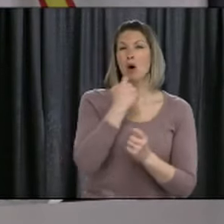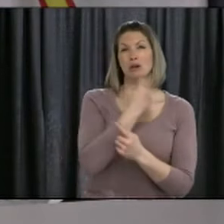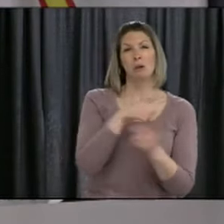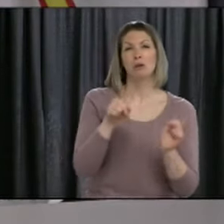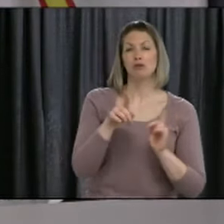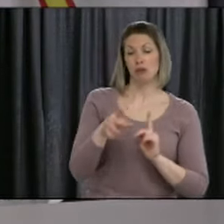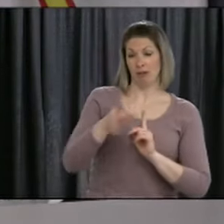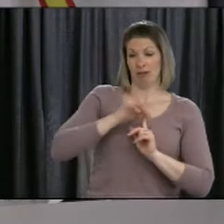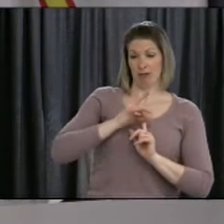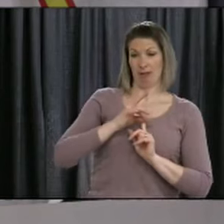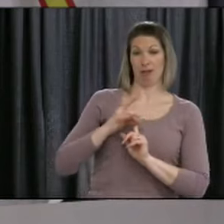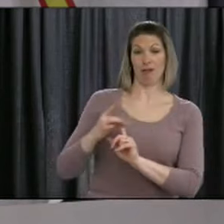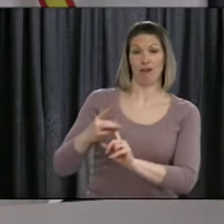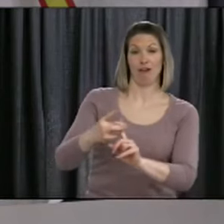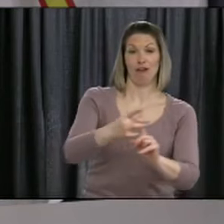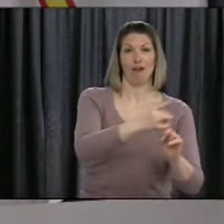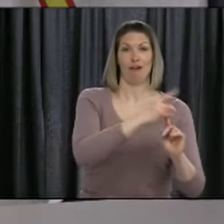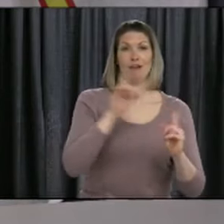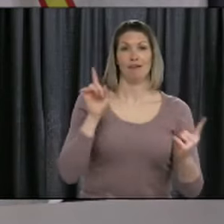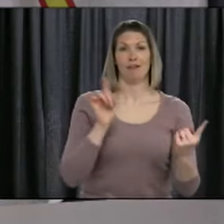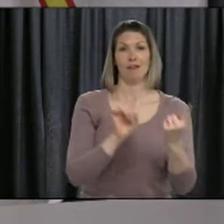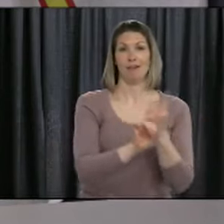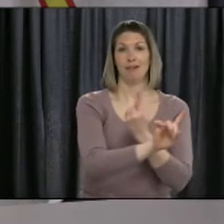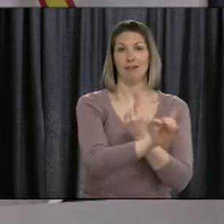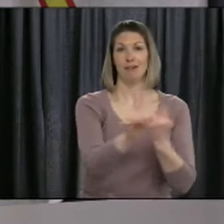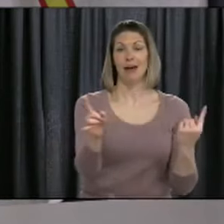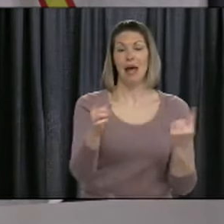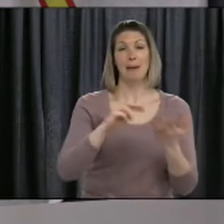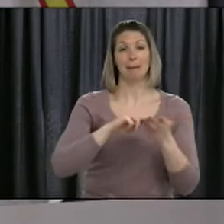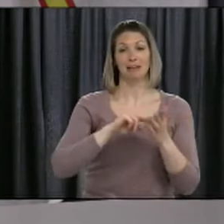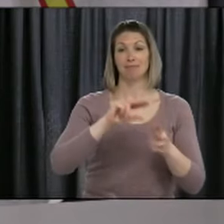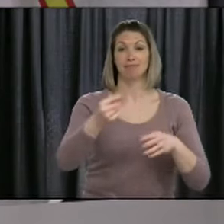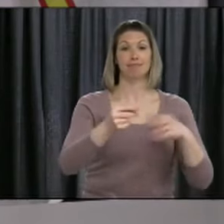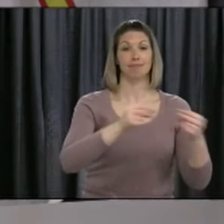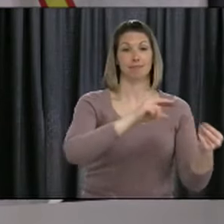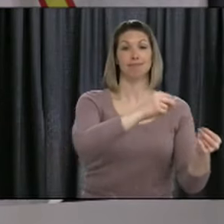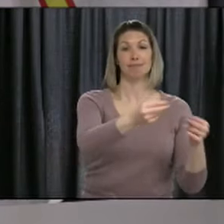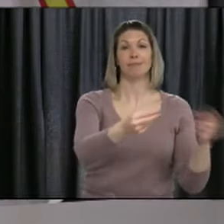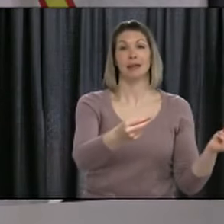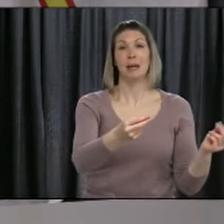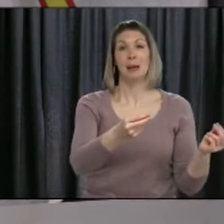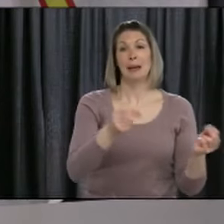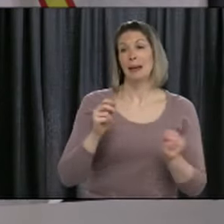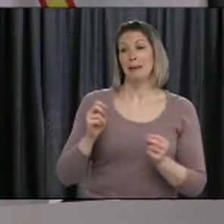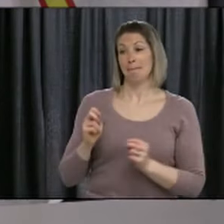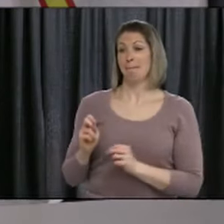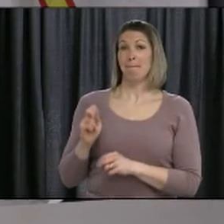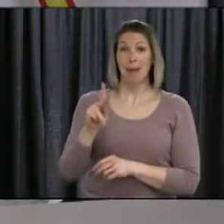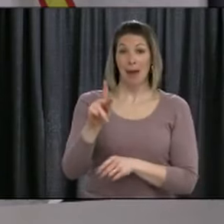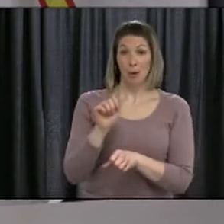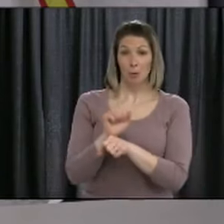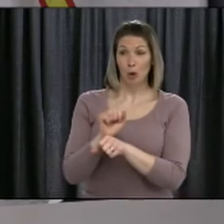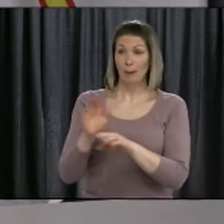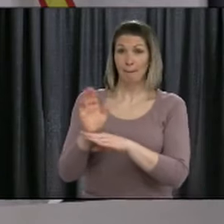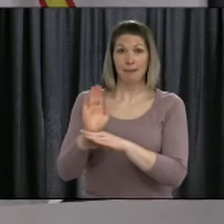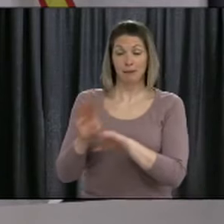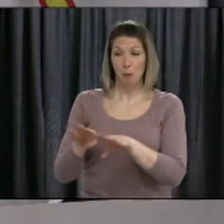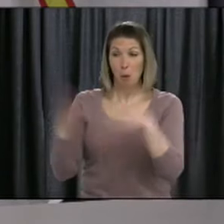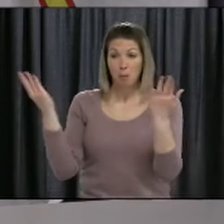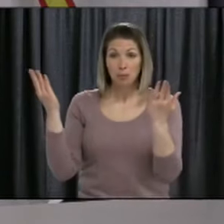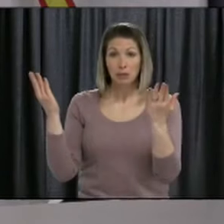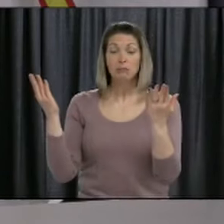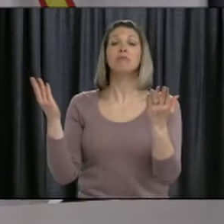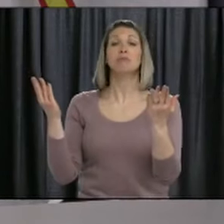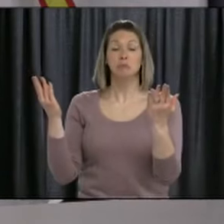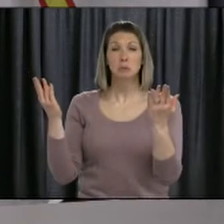people move around more, as people go back to work, we will likely see more cases. We're prepared